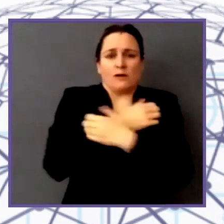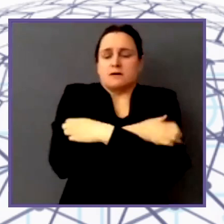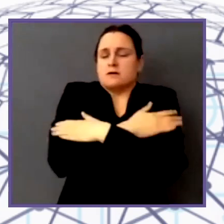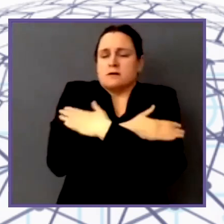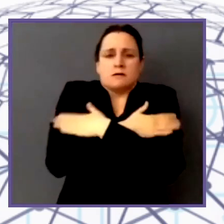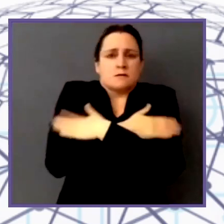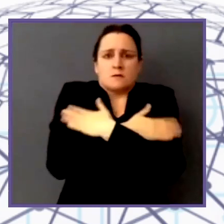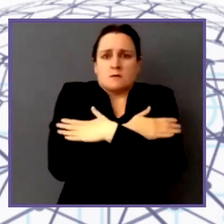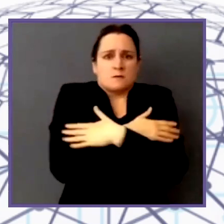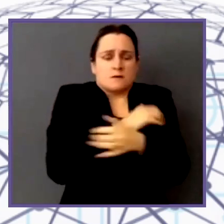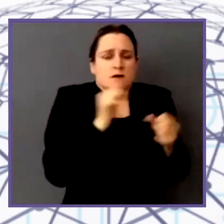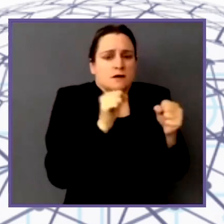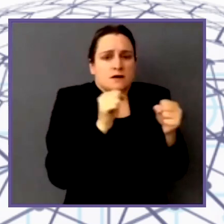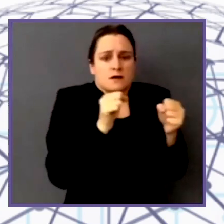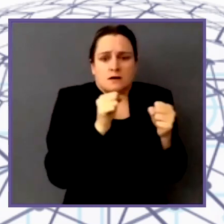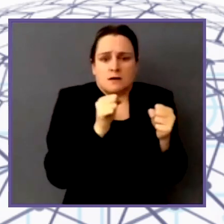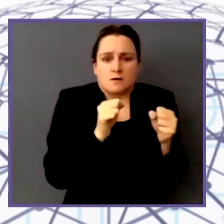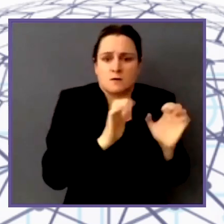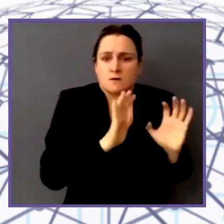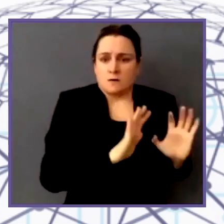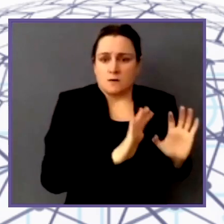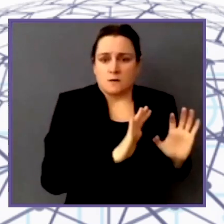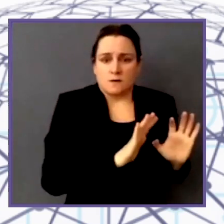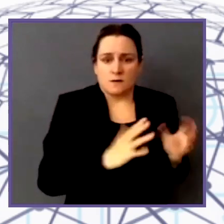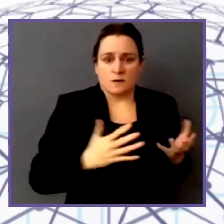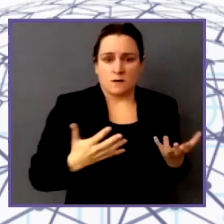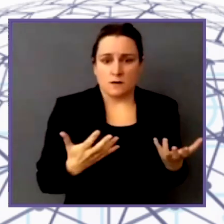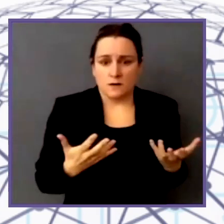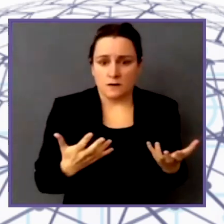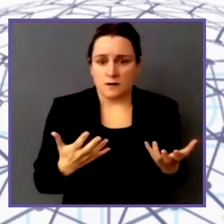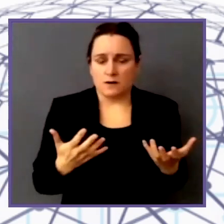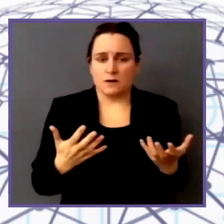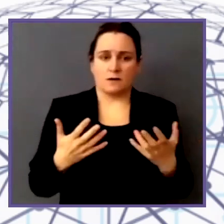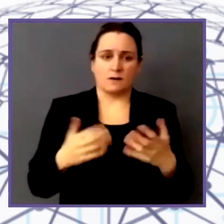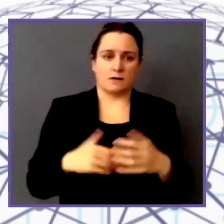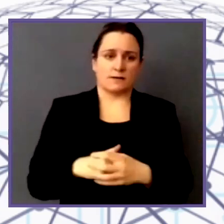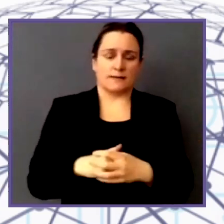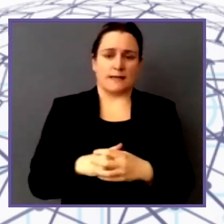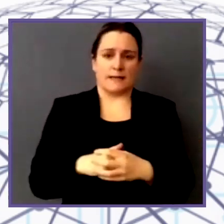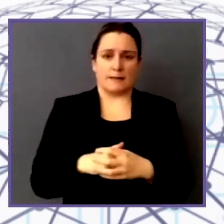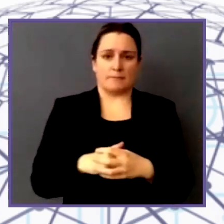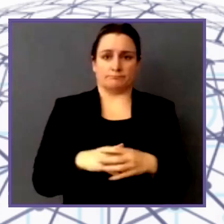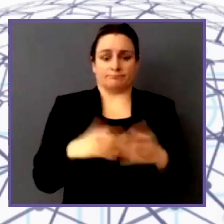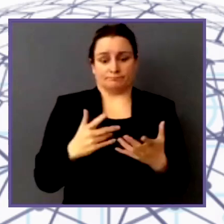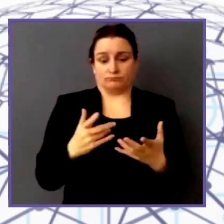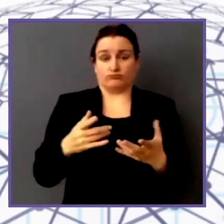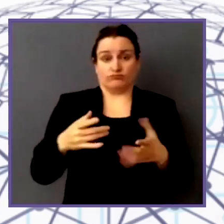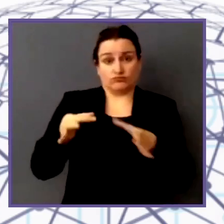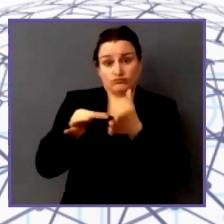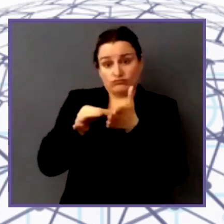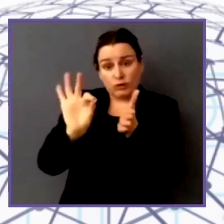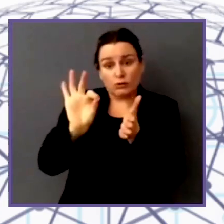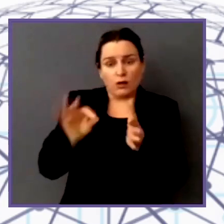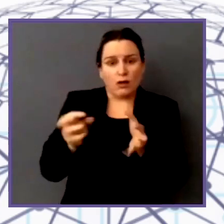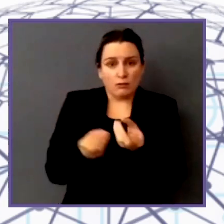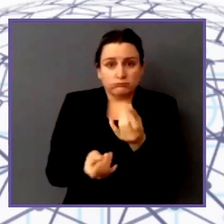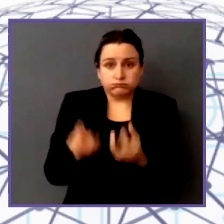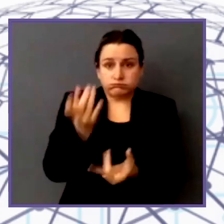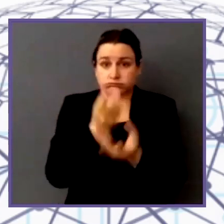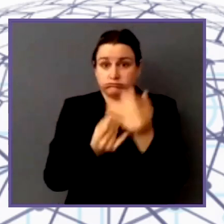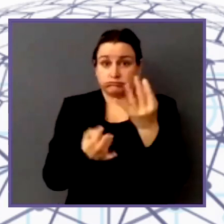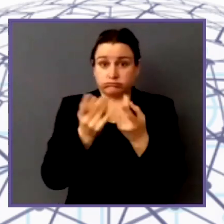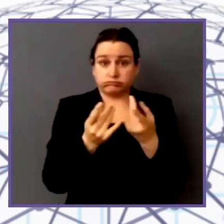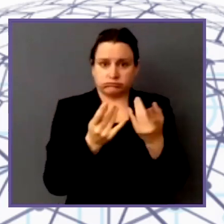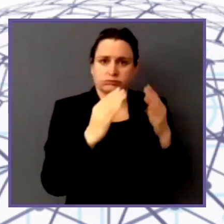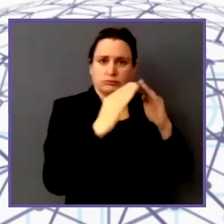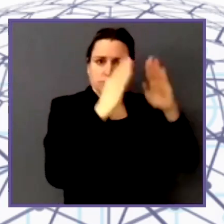if there is risk of being poisoned by carbon monoxide or if there is a fire. So these